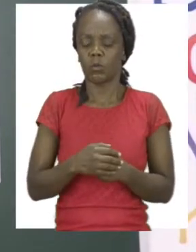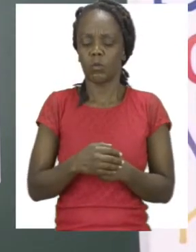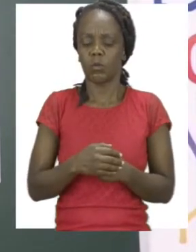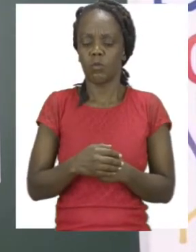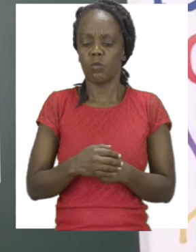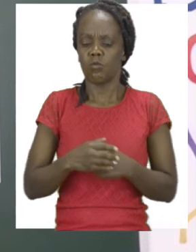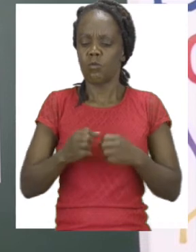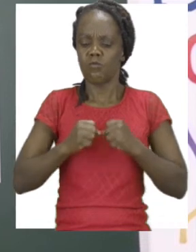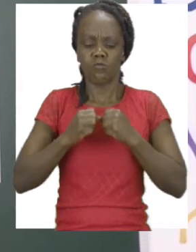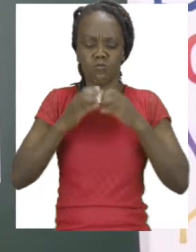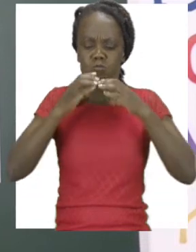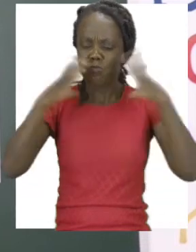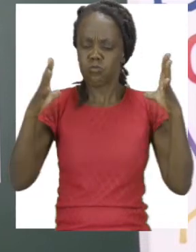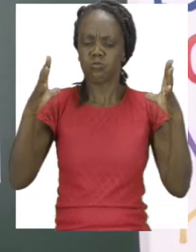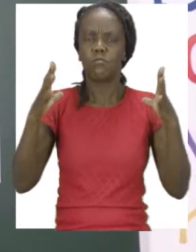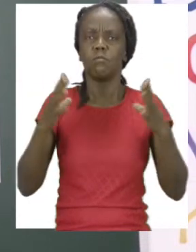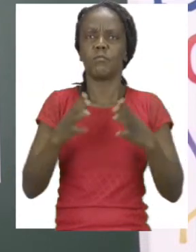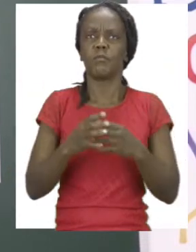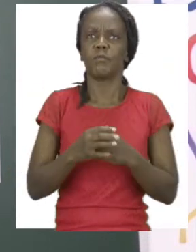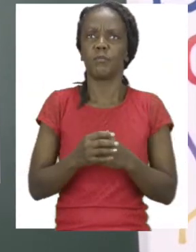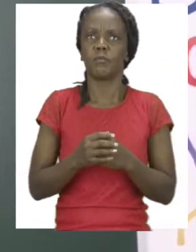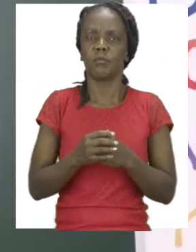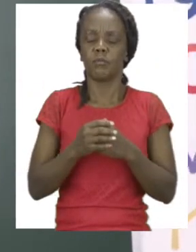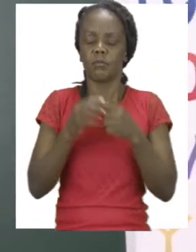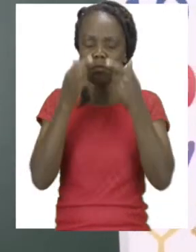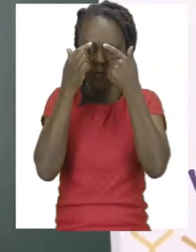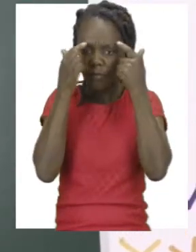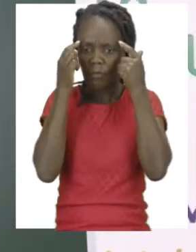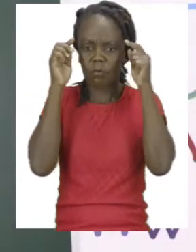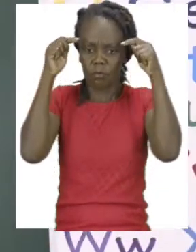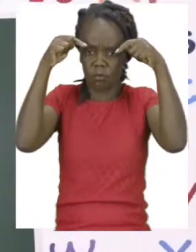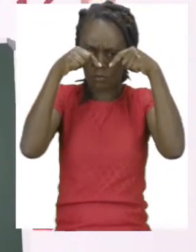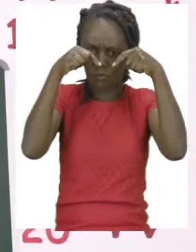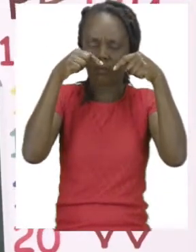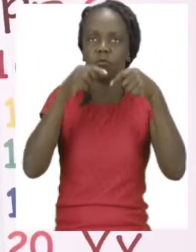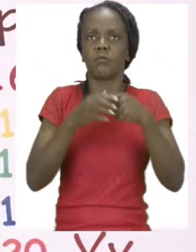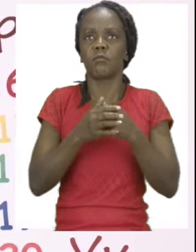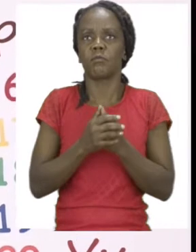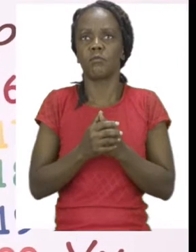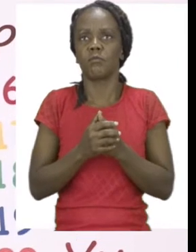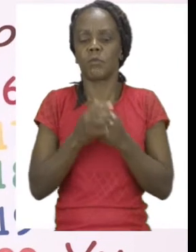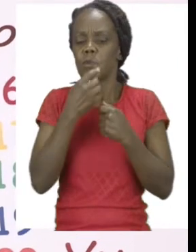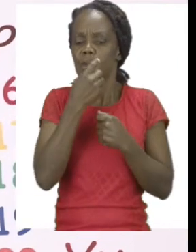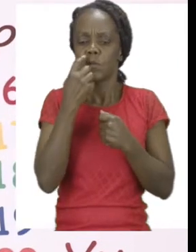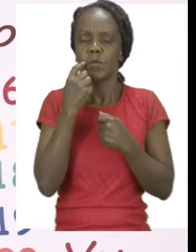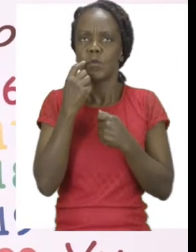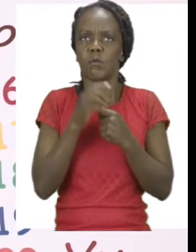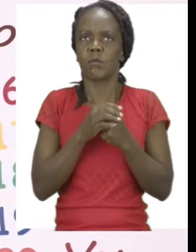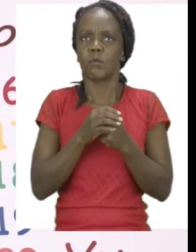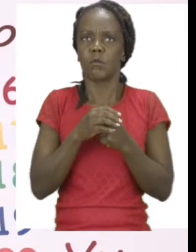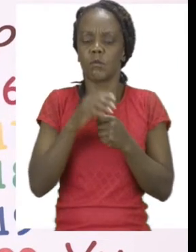Your eyebrows, your they change and they come inside your face. And your corners of your lips are